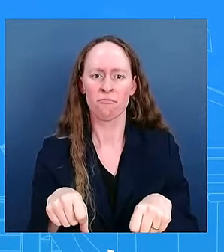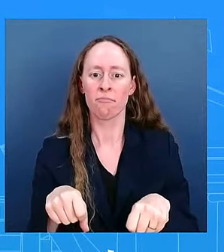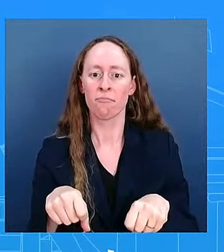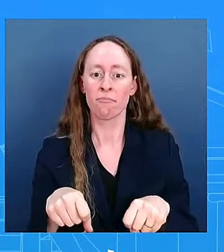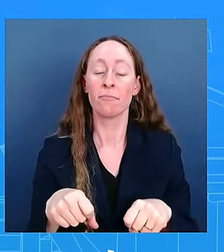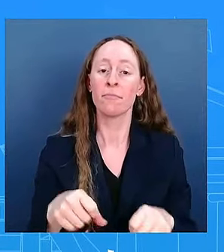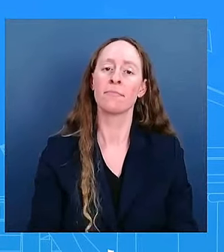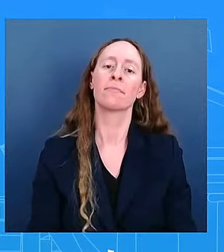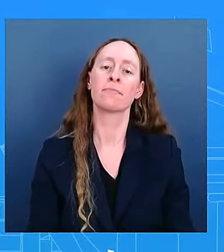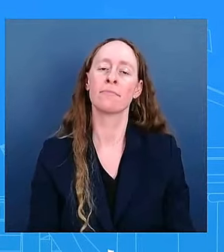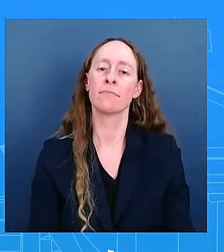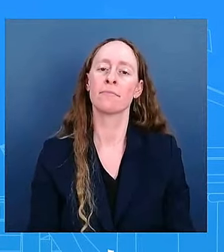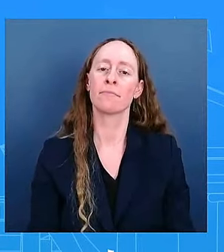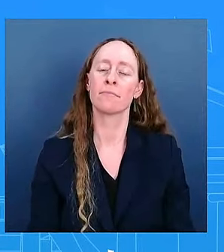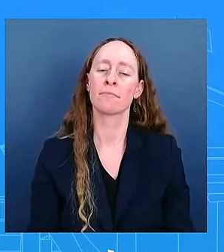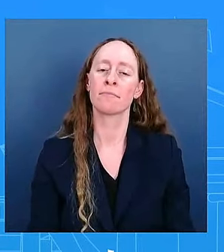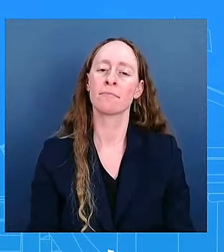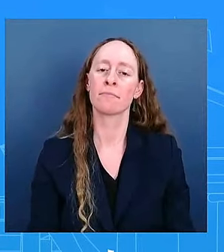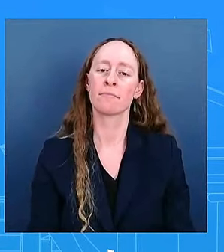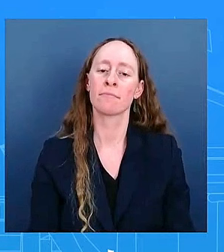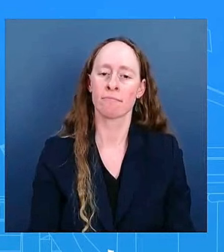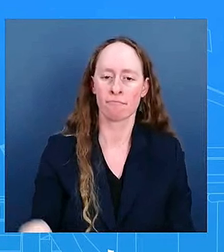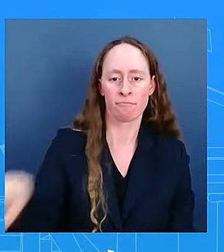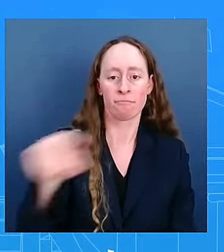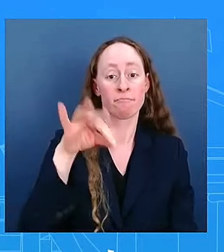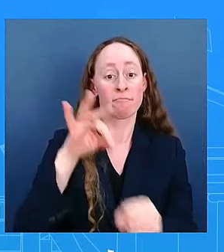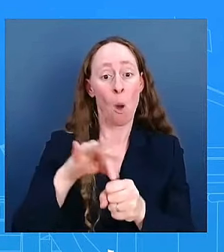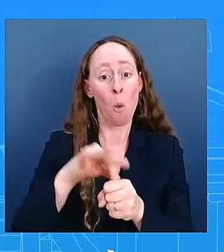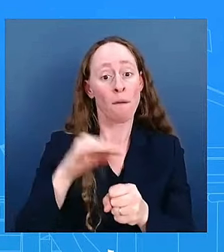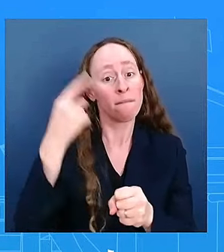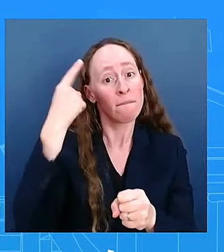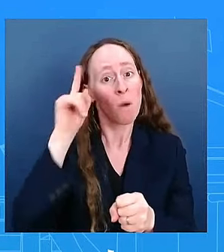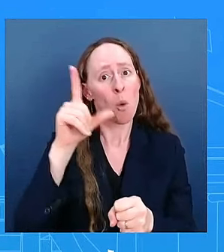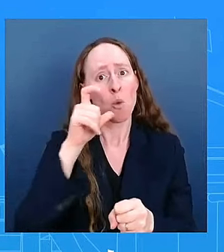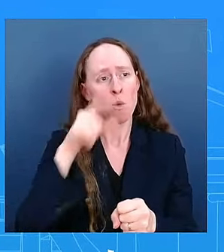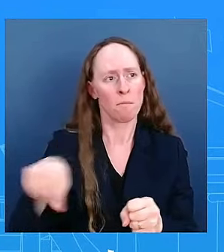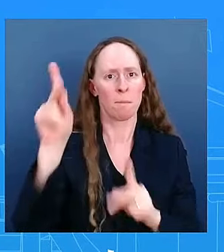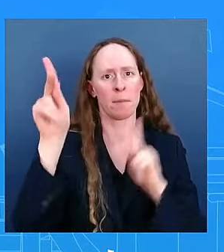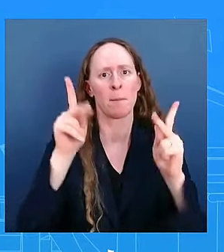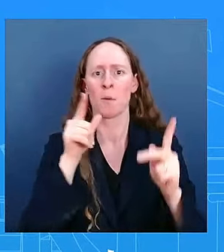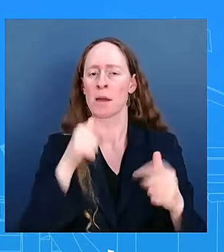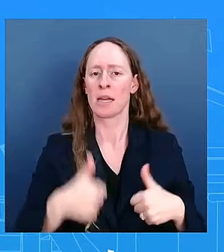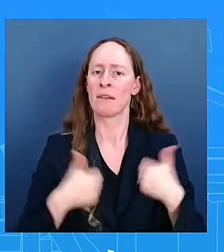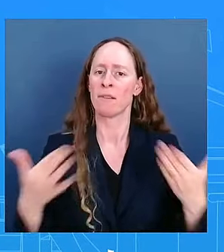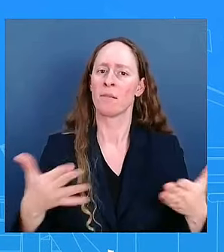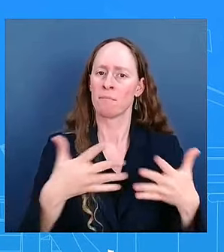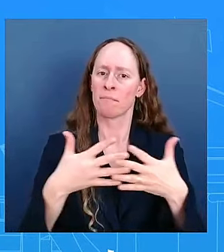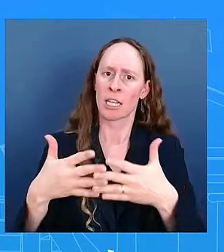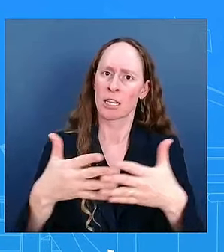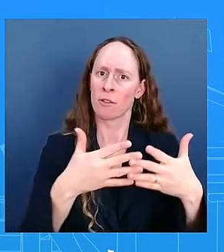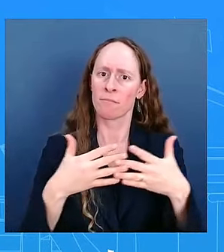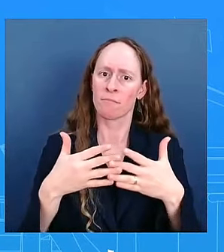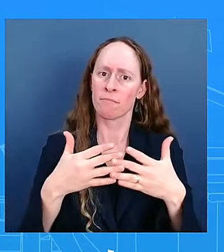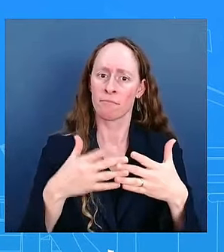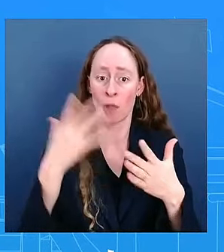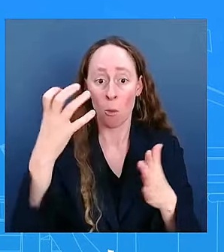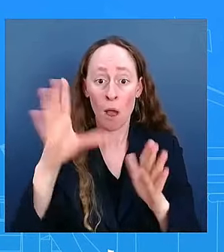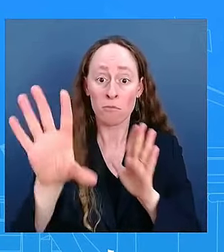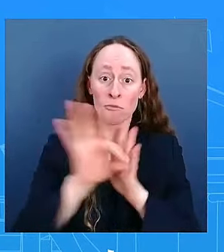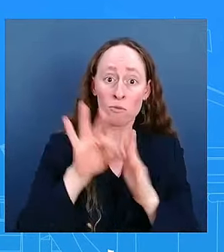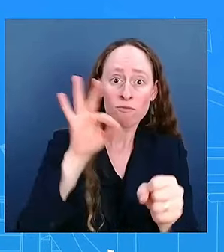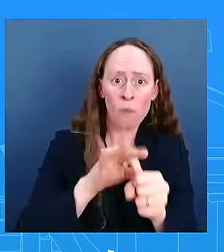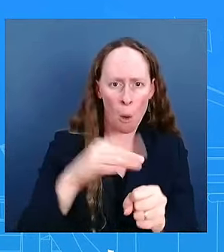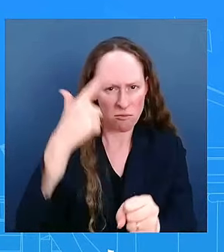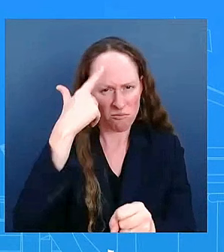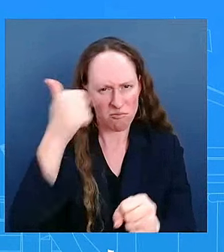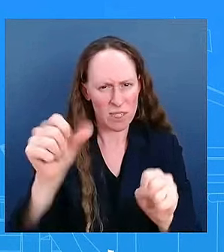right to make sure that their voices are heard if they choose so. And so that is something that we're going to continue to make sure that that